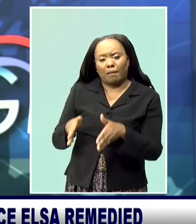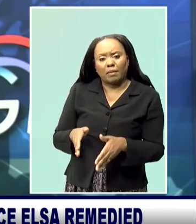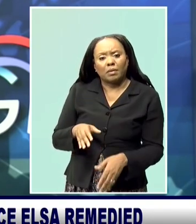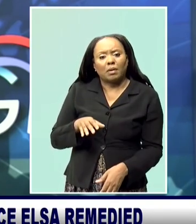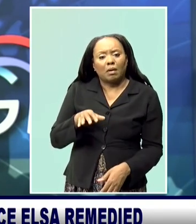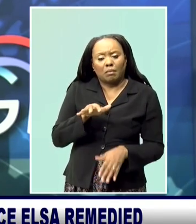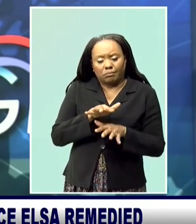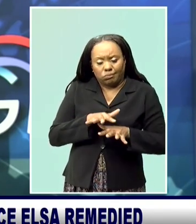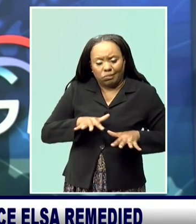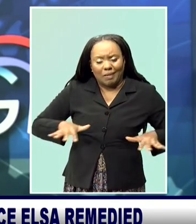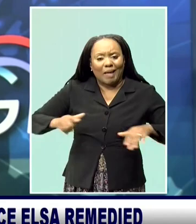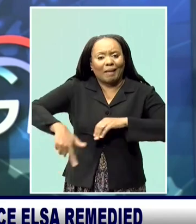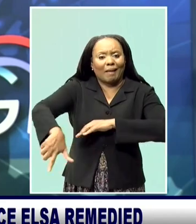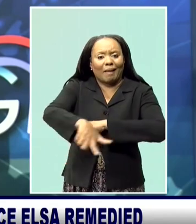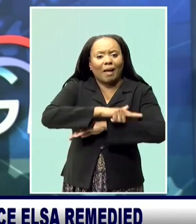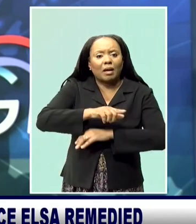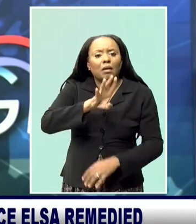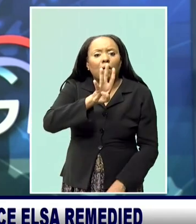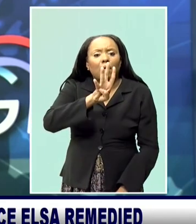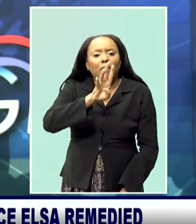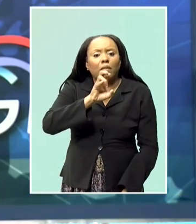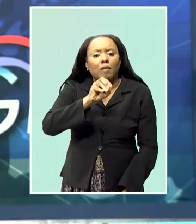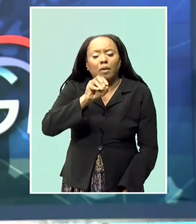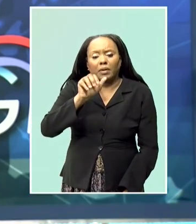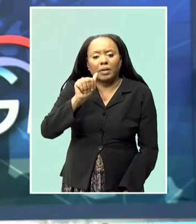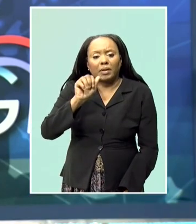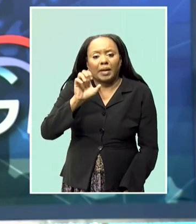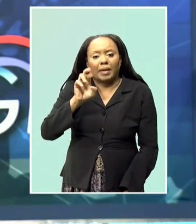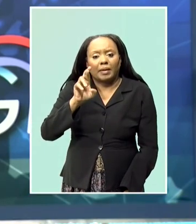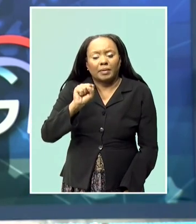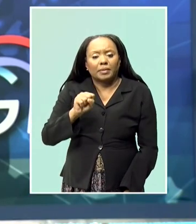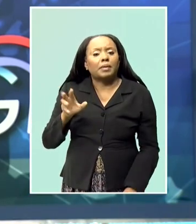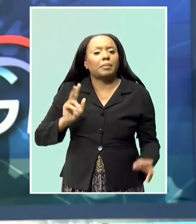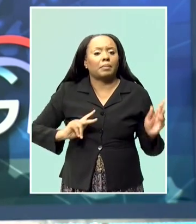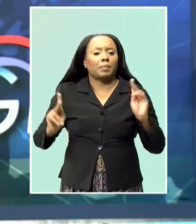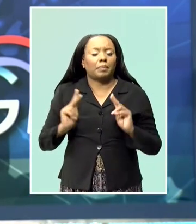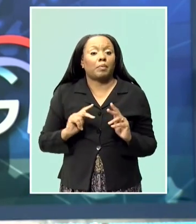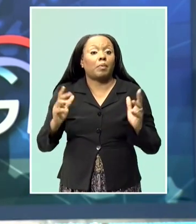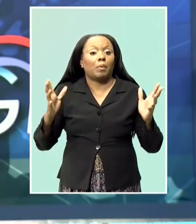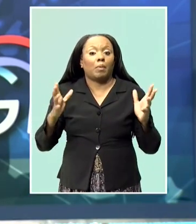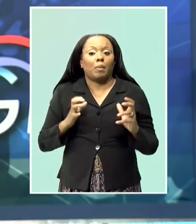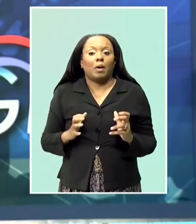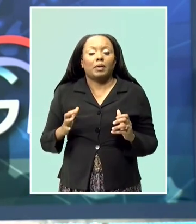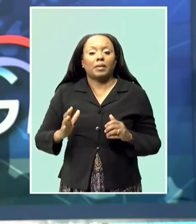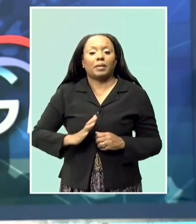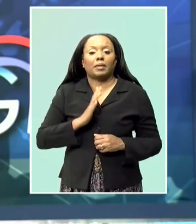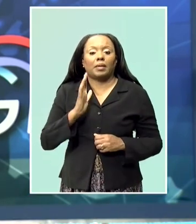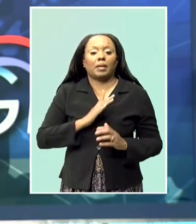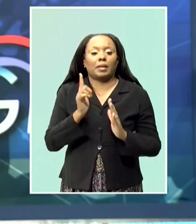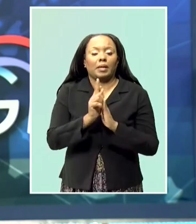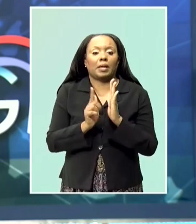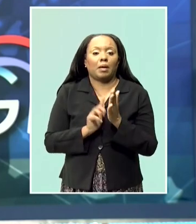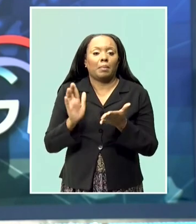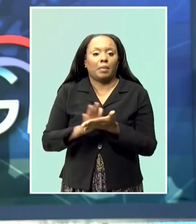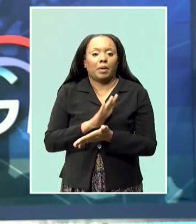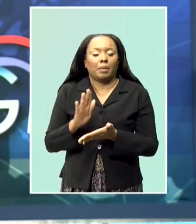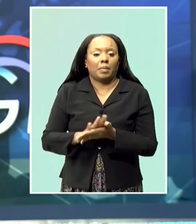seeking to secure title deeds. And with the push to build more houses, she made a request to the housing minister.